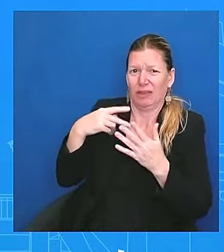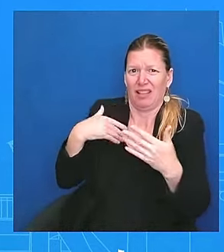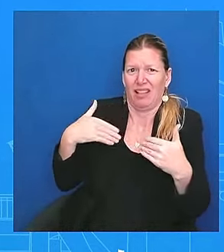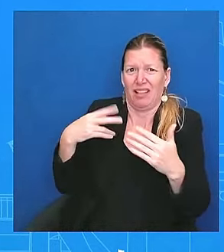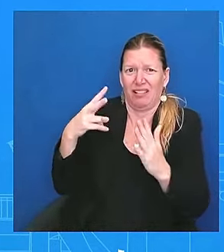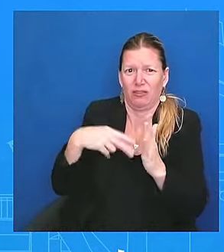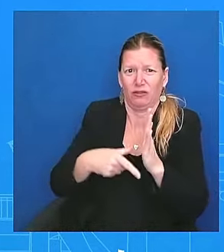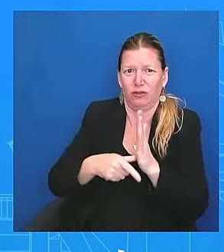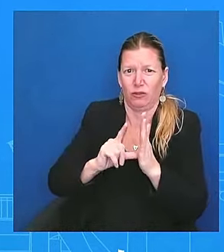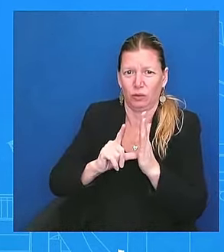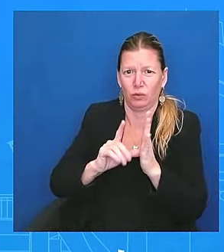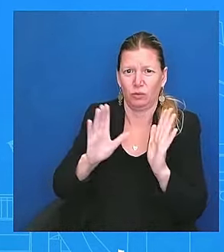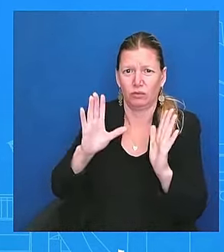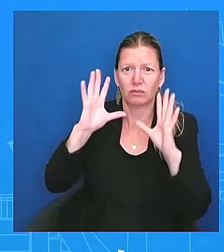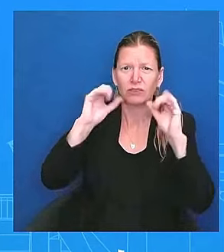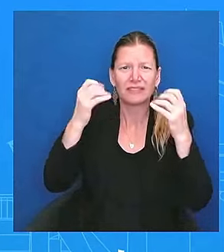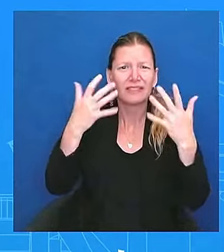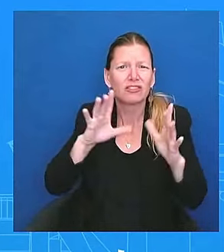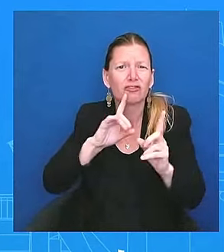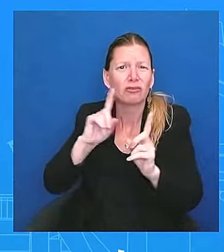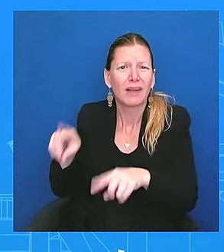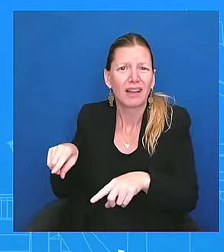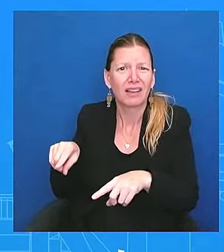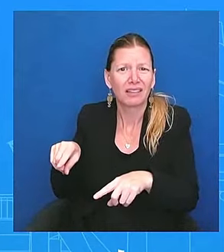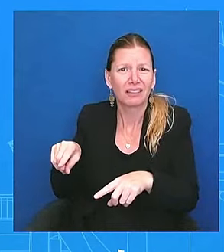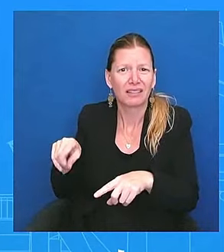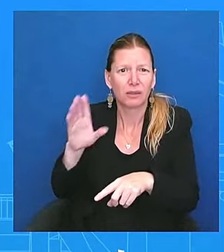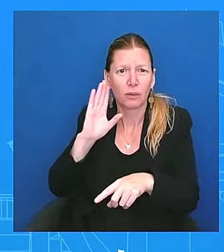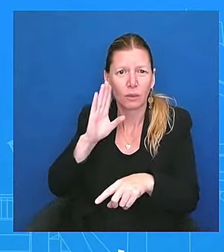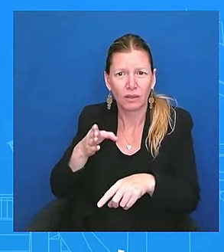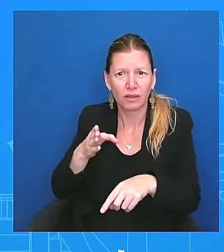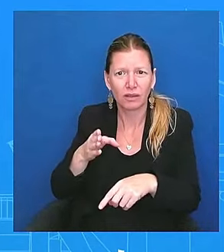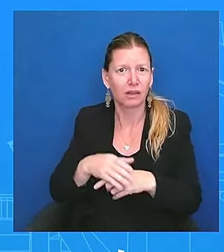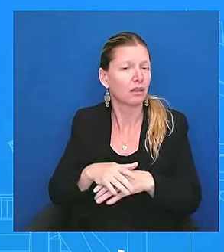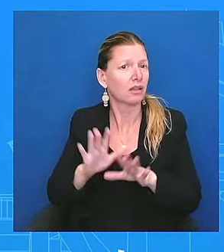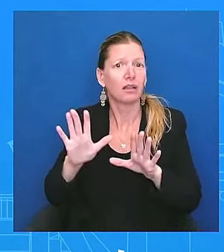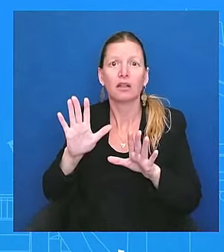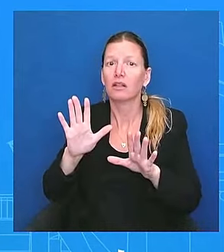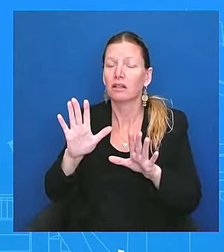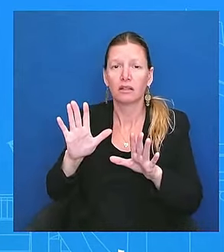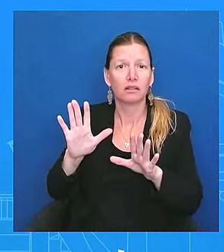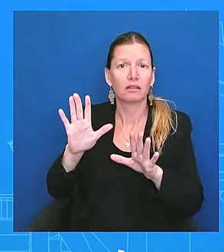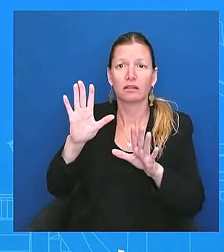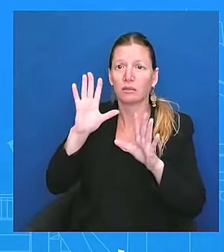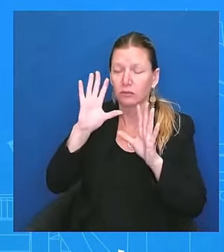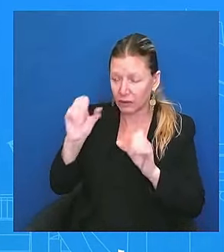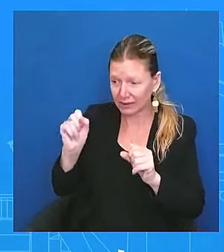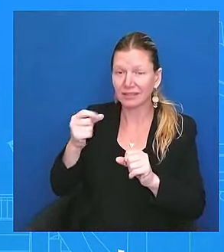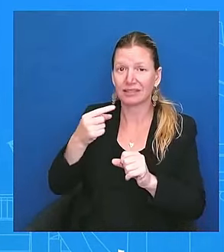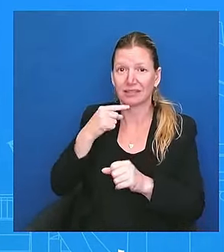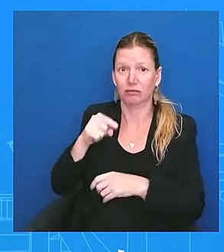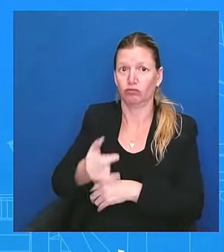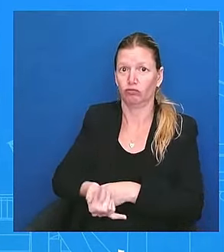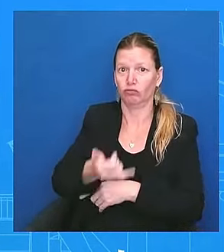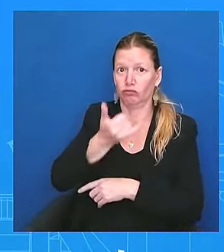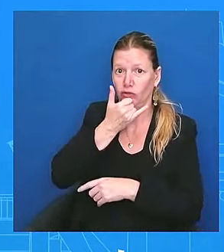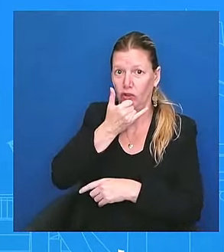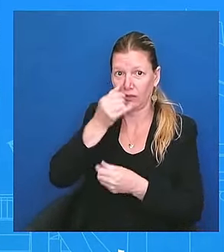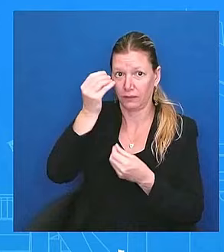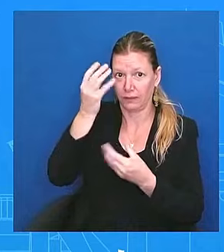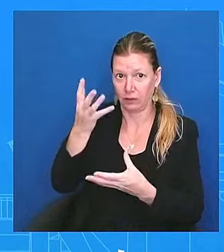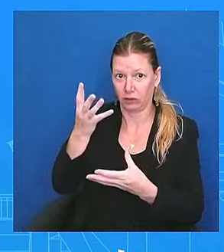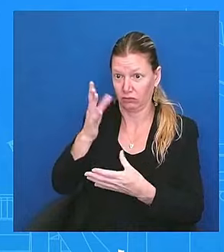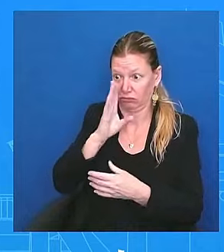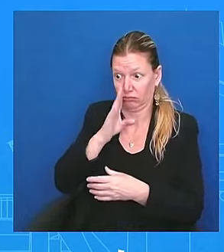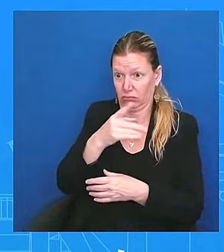we would. And the president said, it is no, it is absolutely false. That's coming directly from him. What steps would the president be taking,